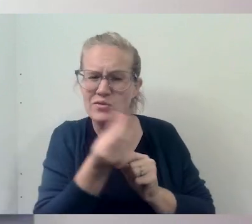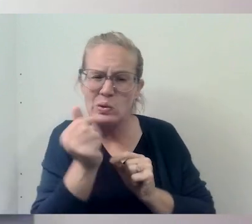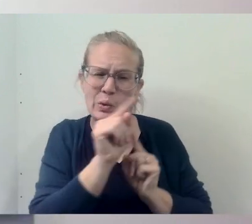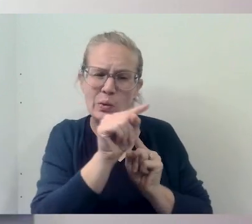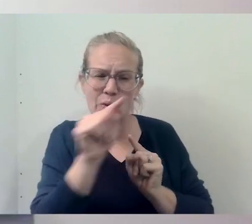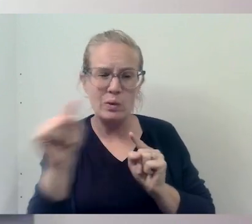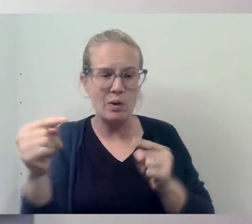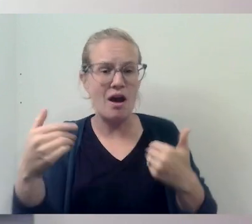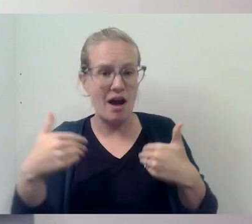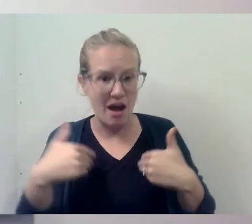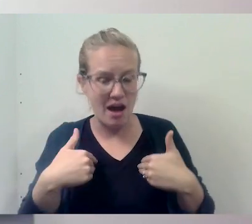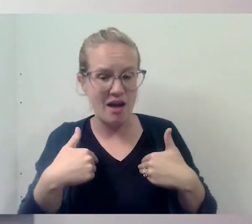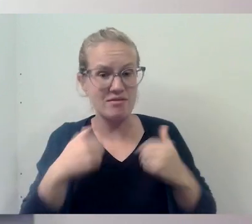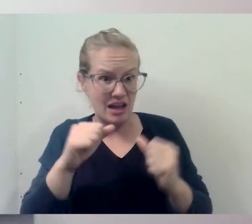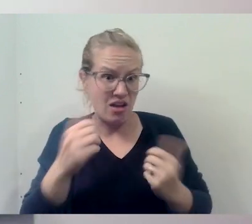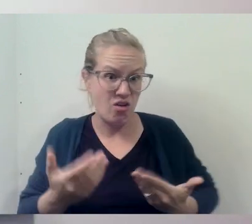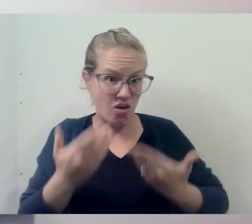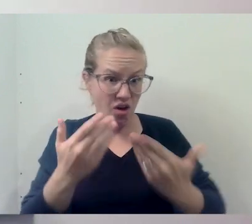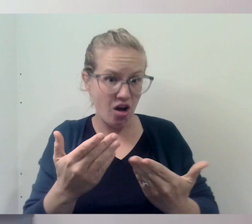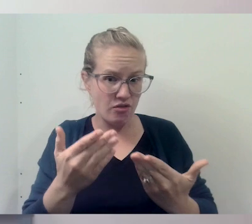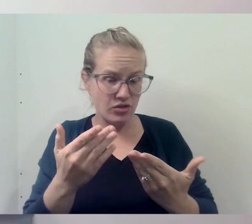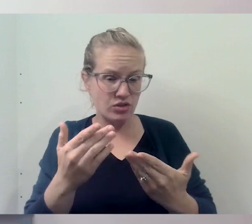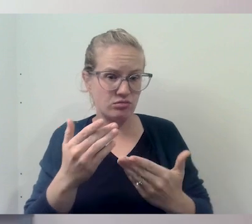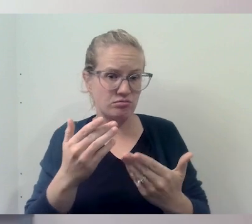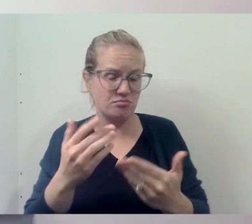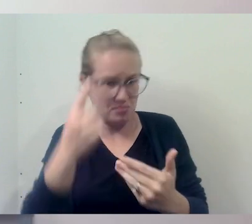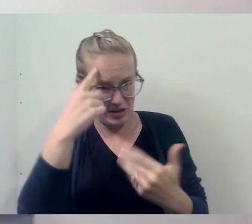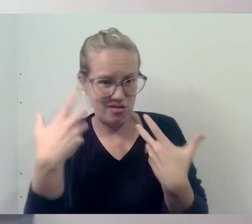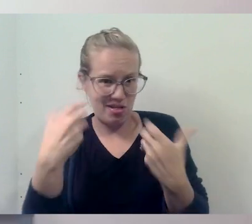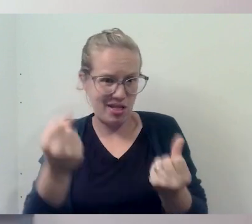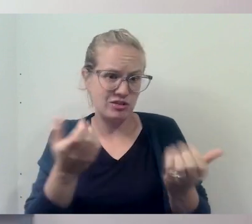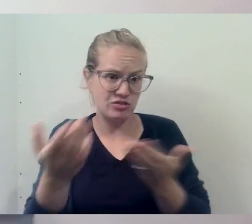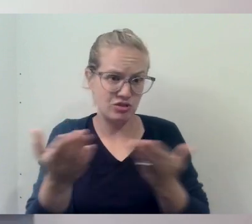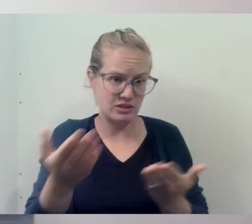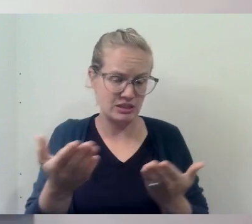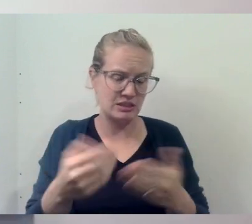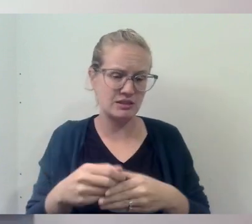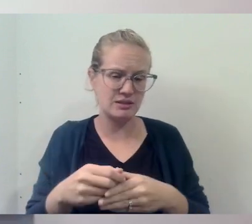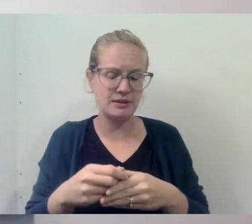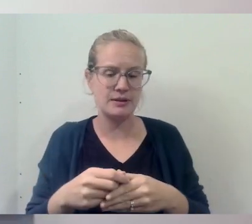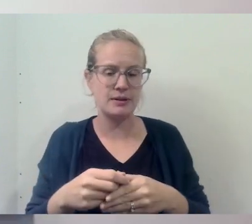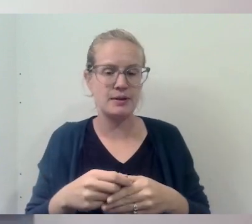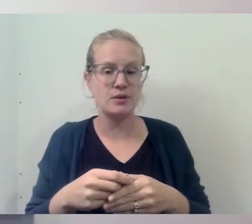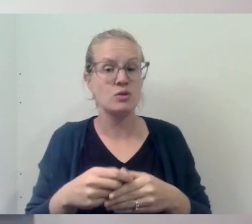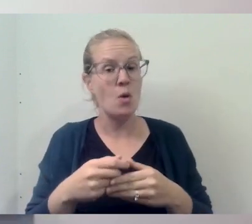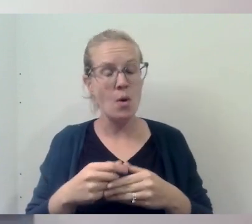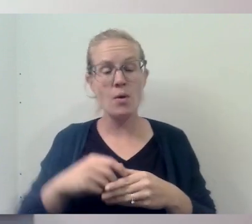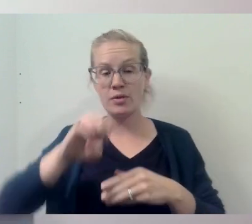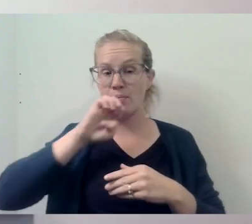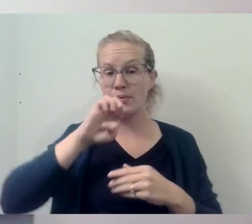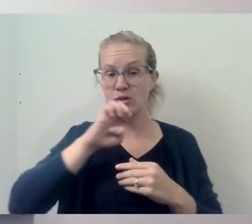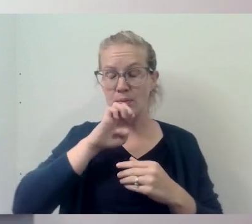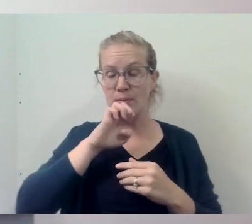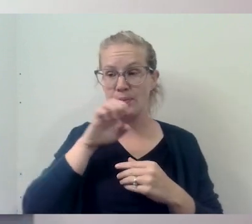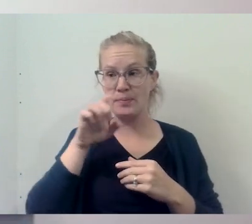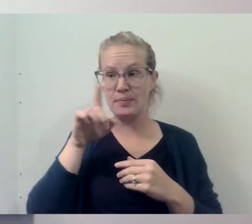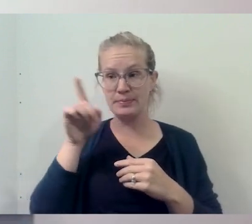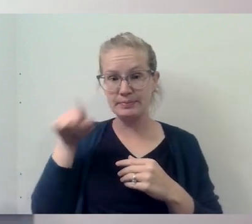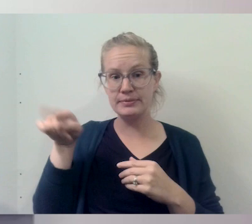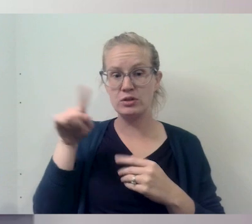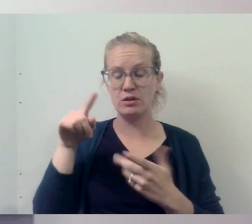have, could offer such services to others. And so from what the bishops are